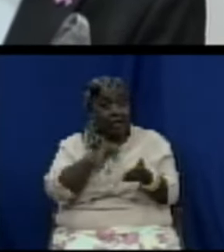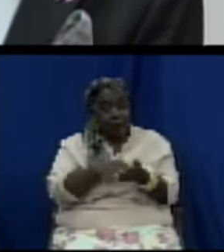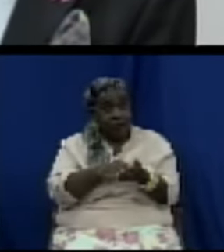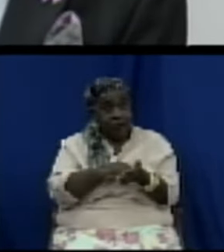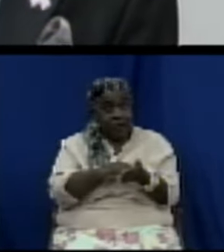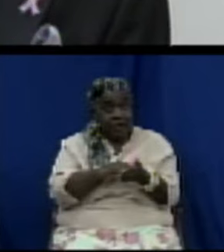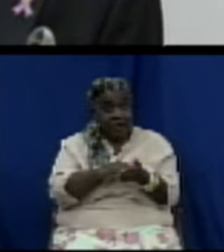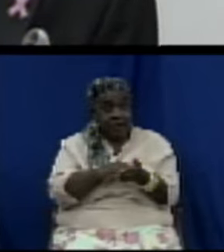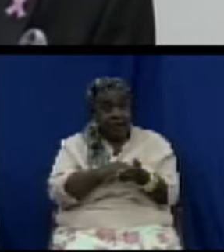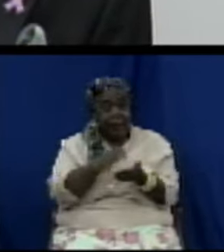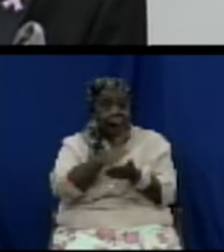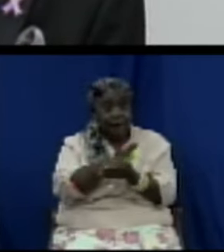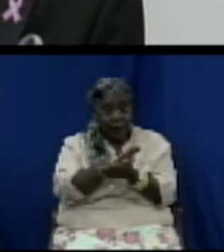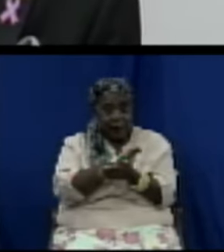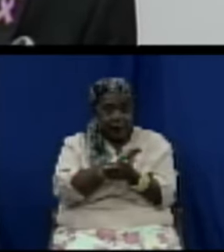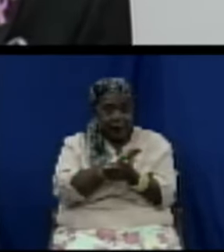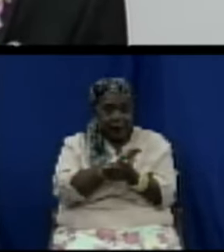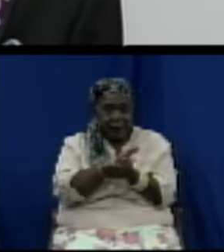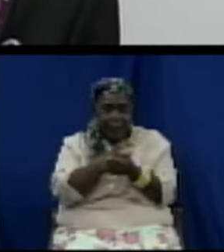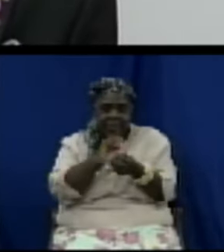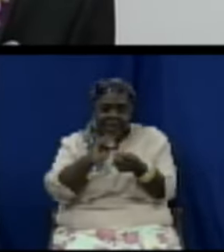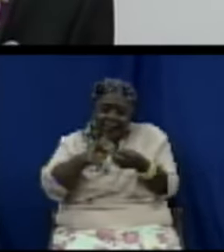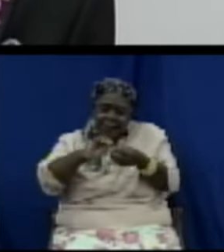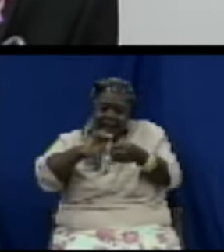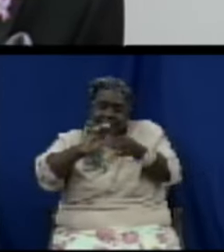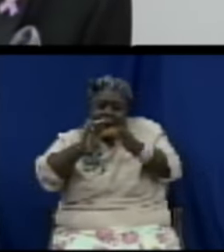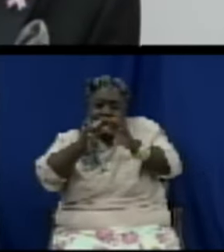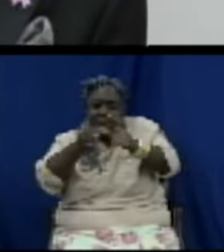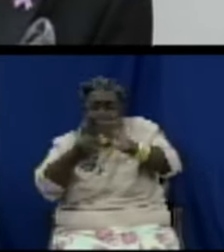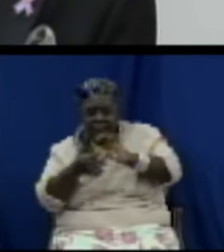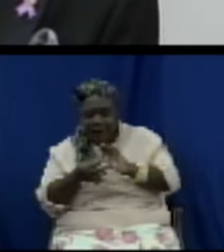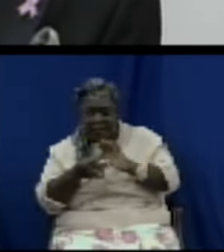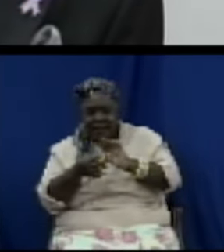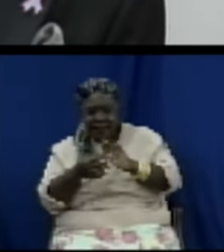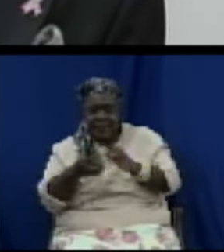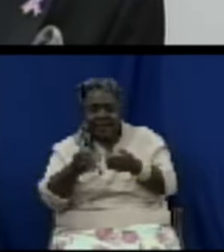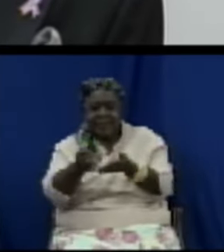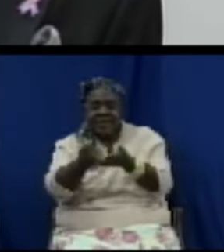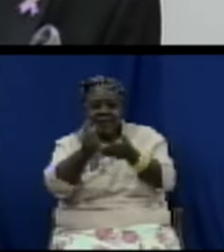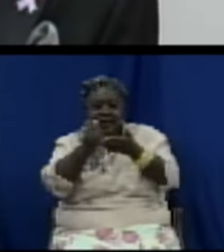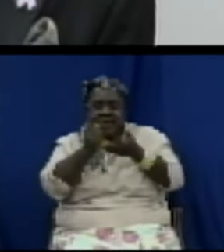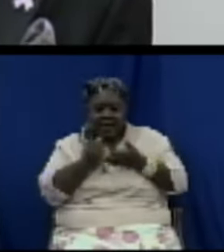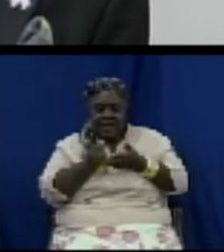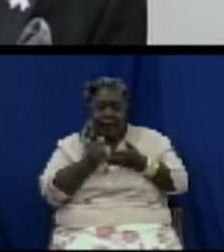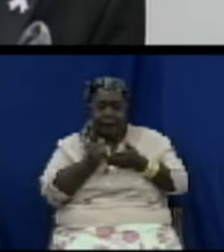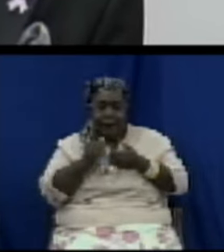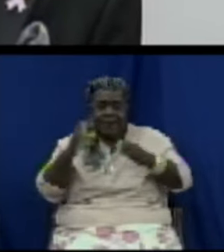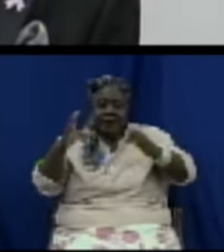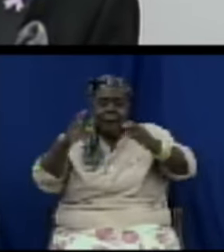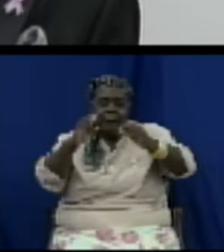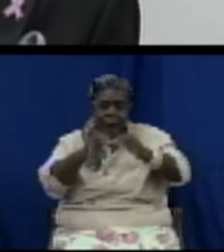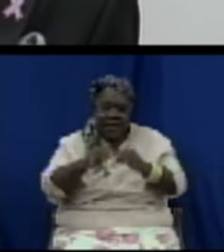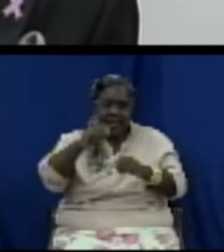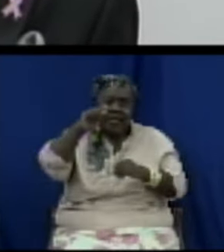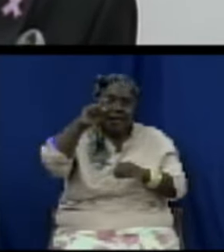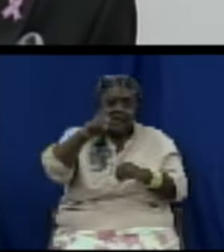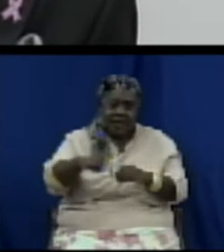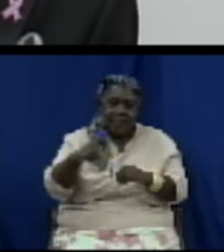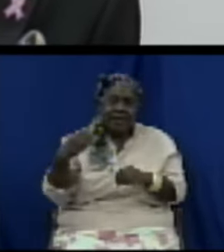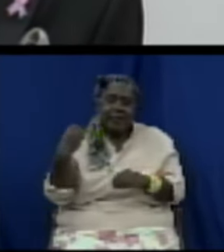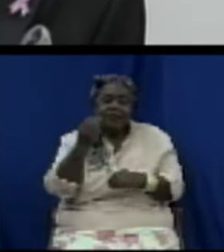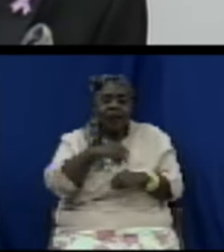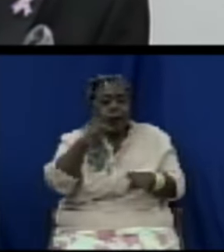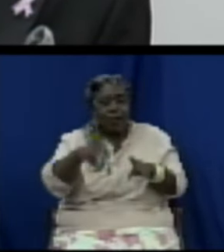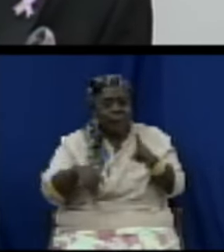meet the specific national policy the needs of our people here in St. Kitts and